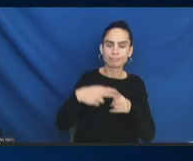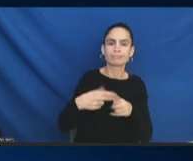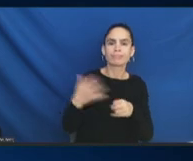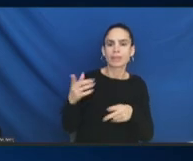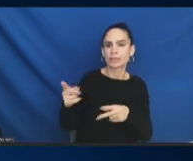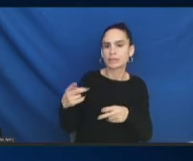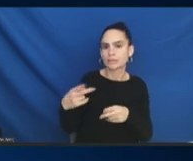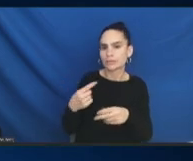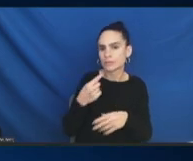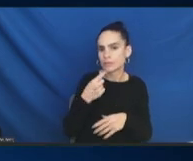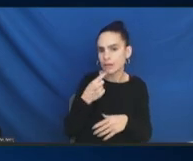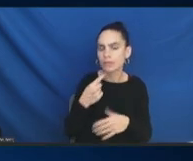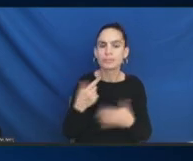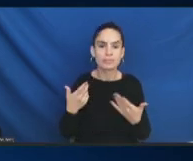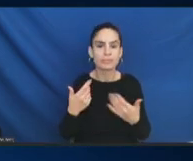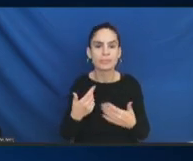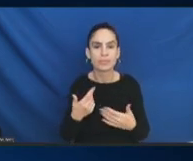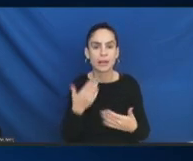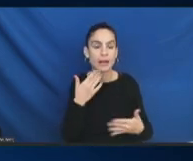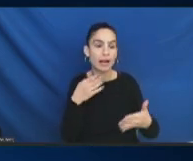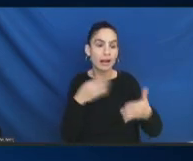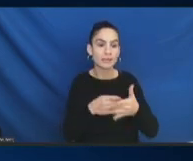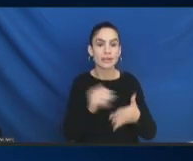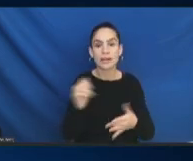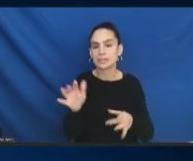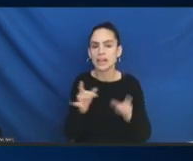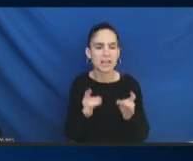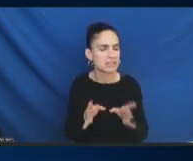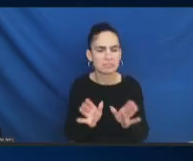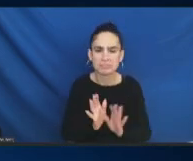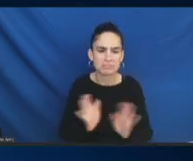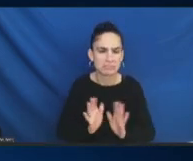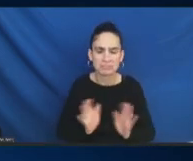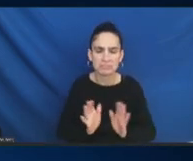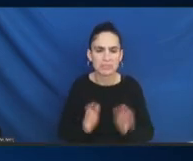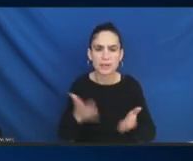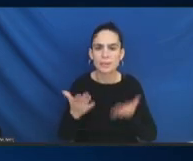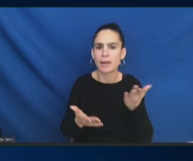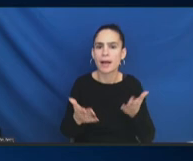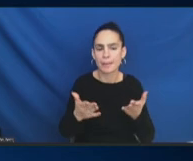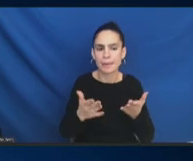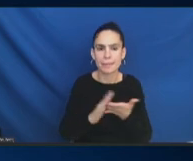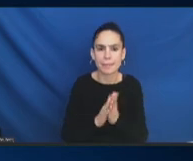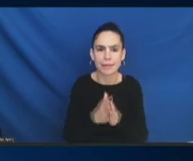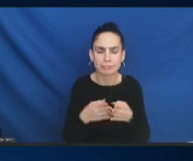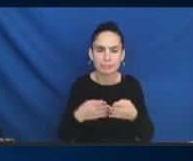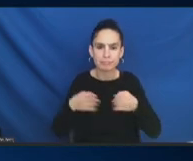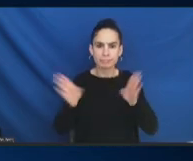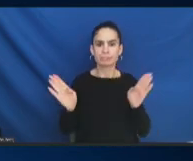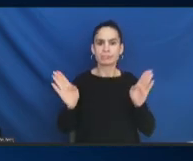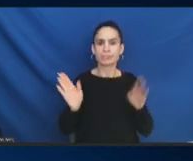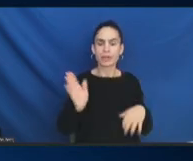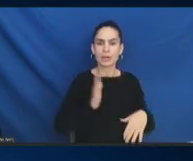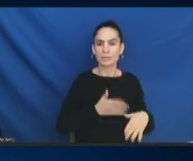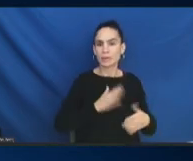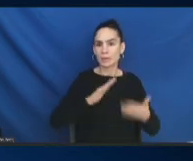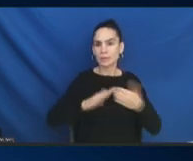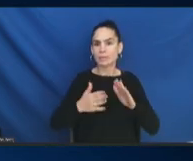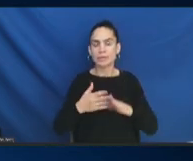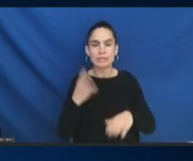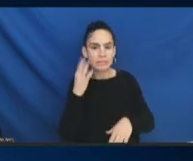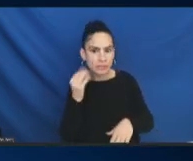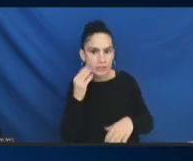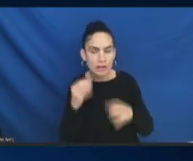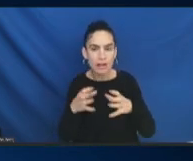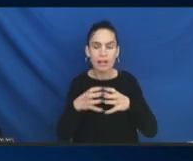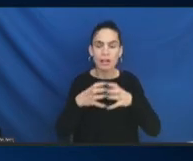anti-Asian hate, we broaden it out because our community faces a lot of different fronts.